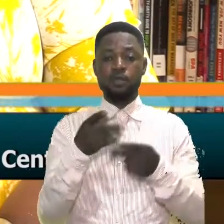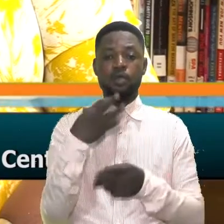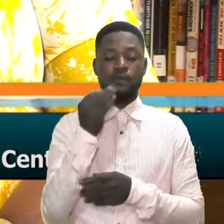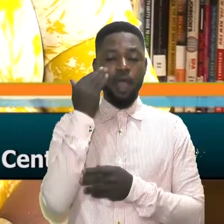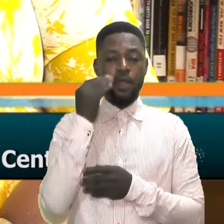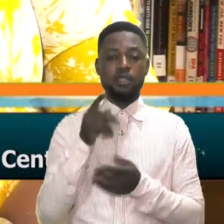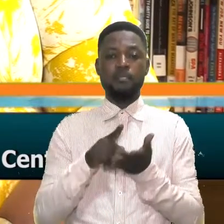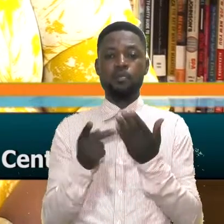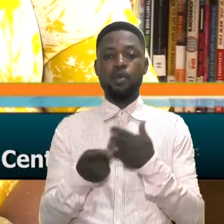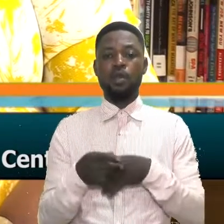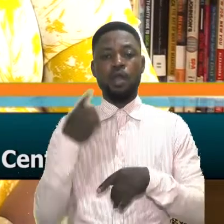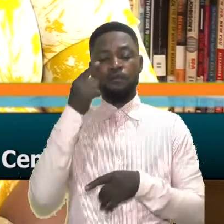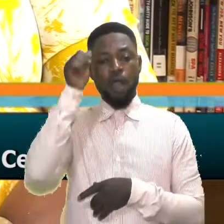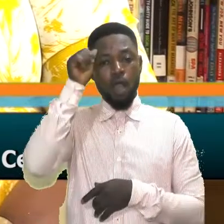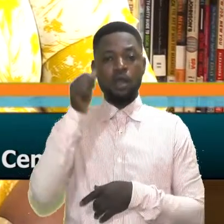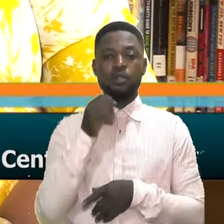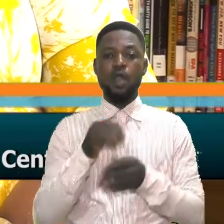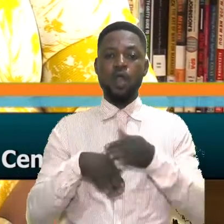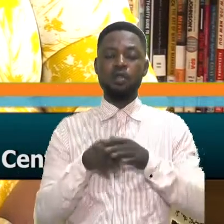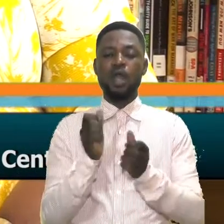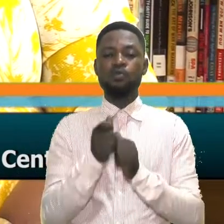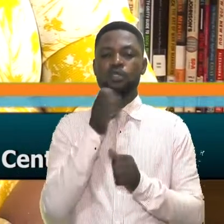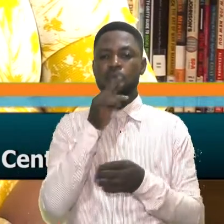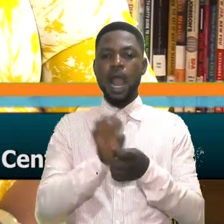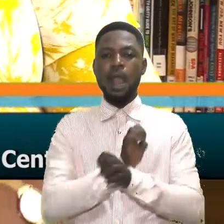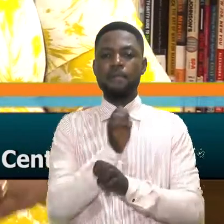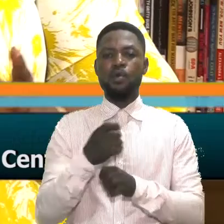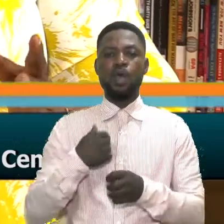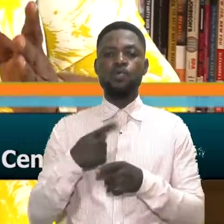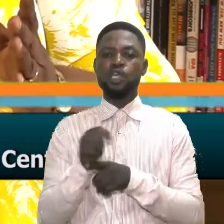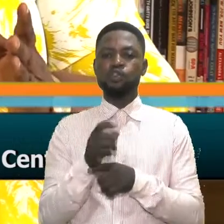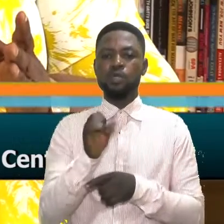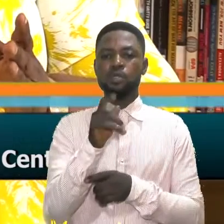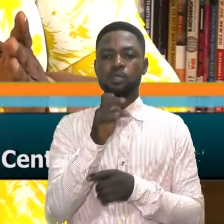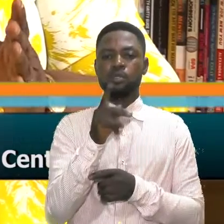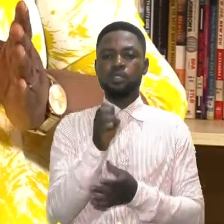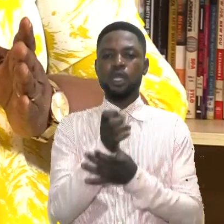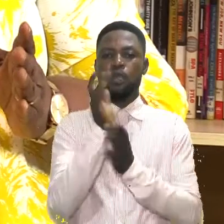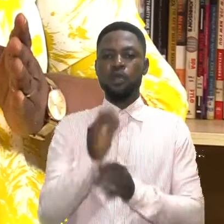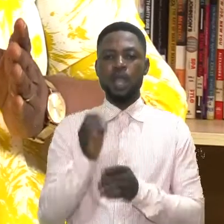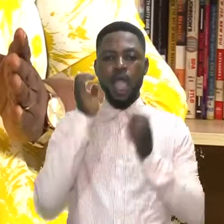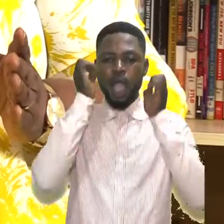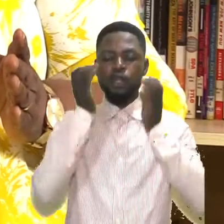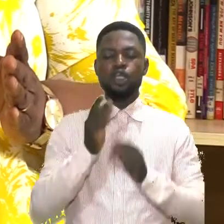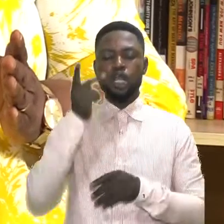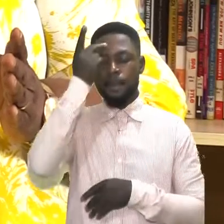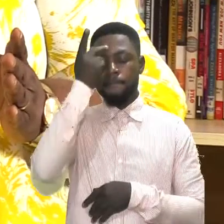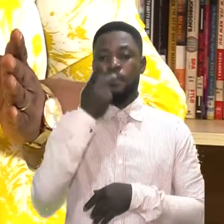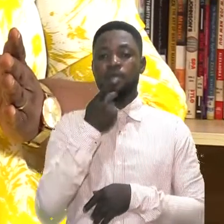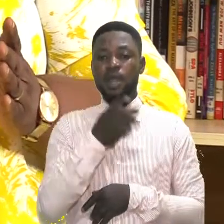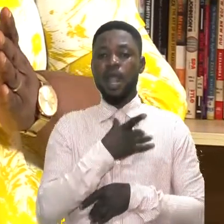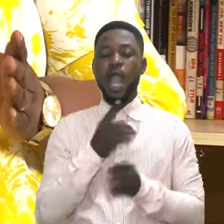for adults, under which we empower, we train our stakeholders, educators, parents